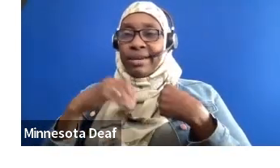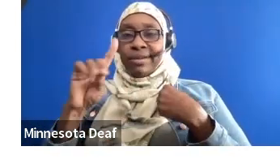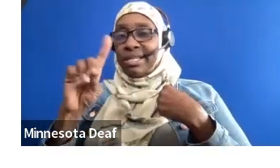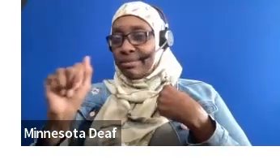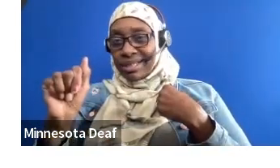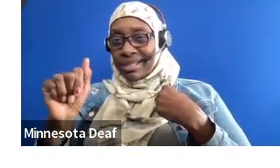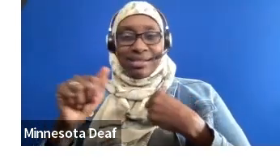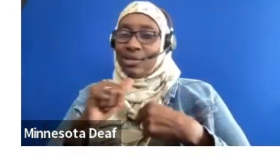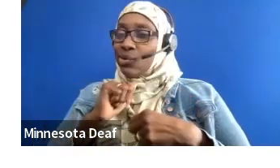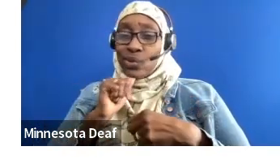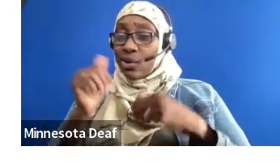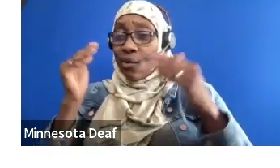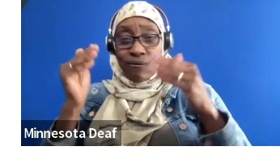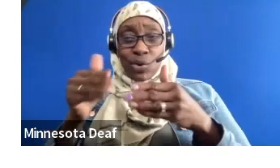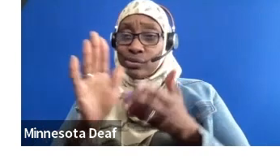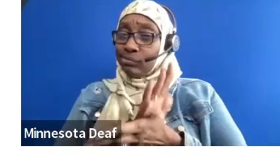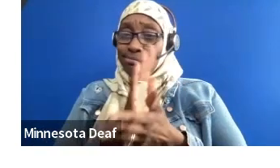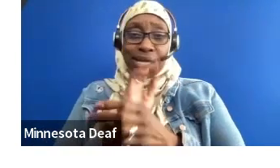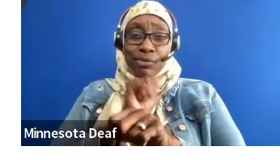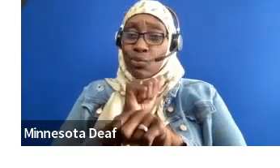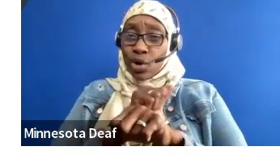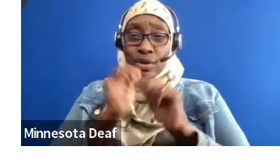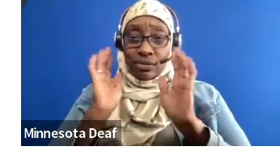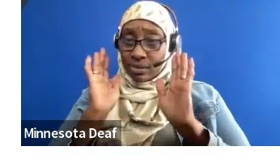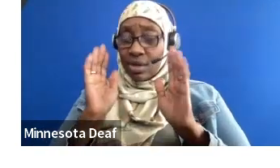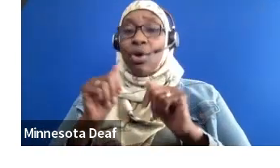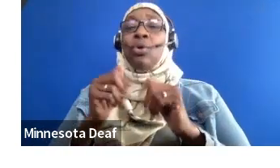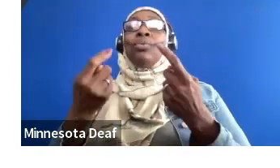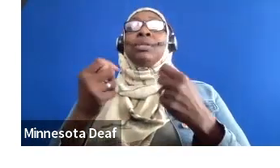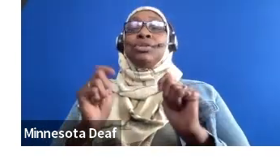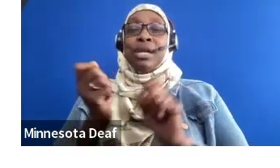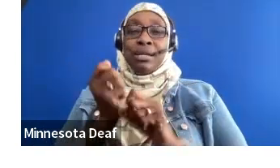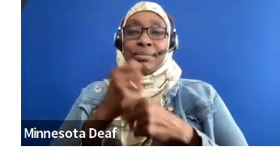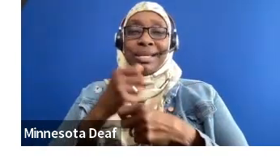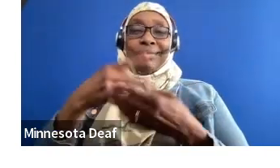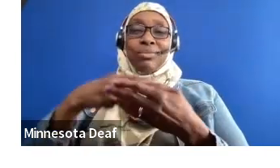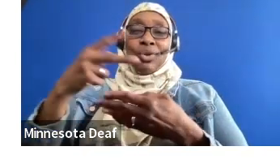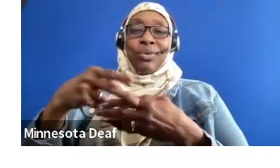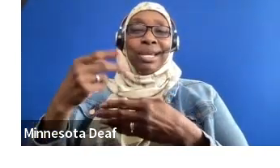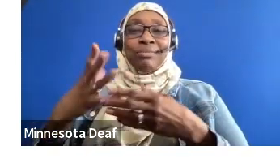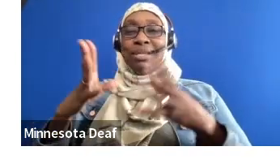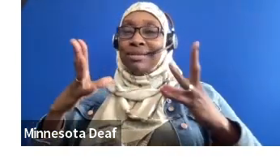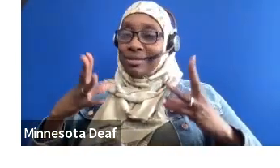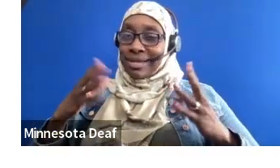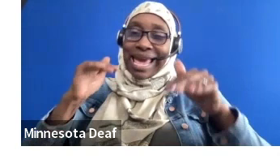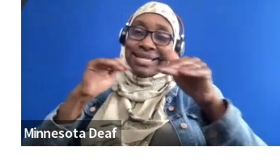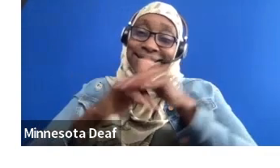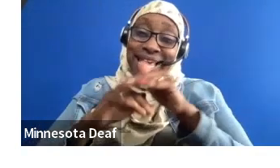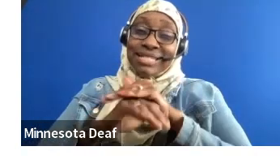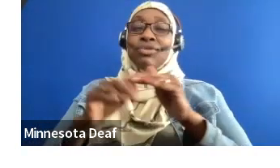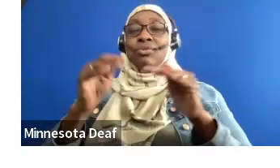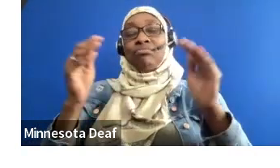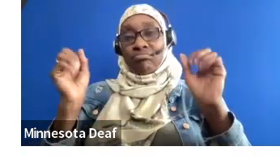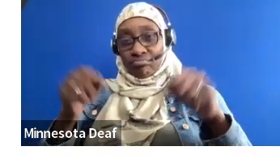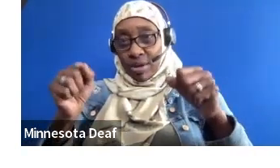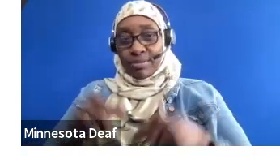paperwork. We're trying to make these programs as acceptable as possible to any and all youth. Now, I have another little video